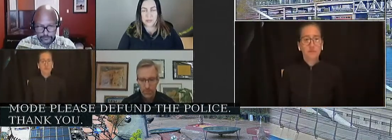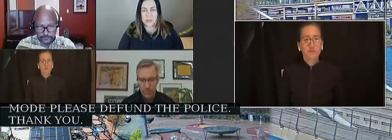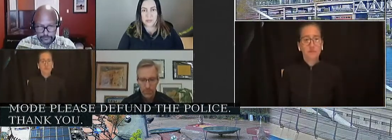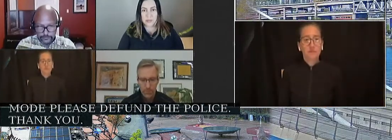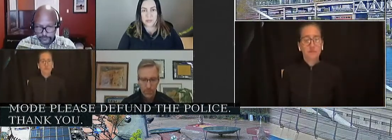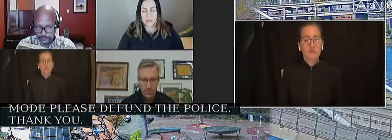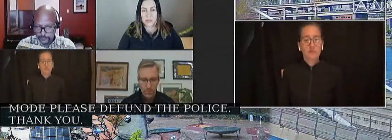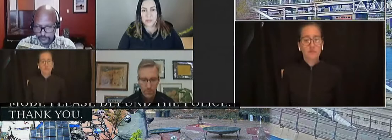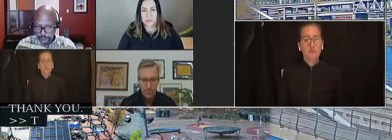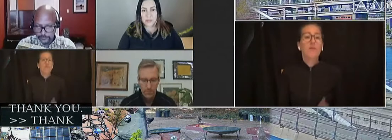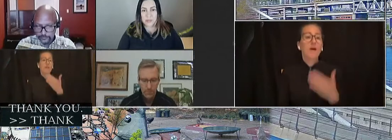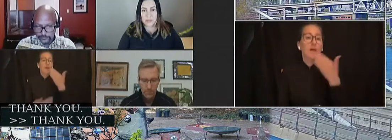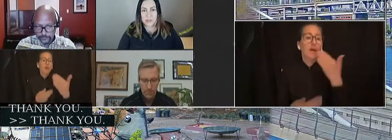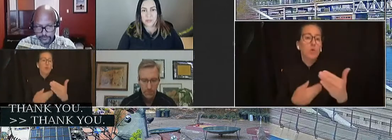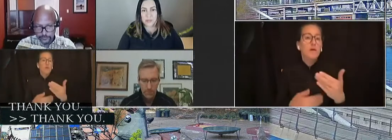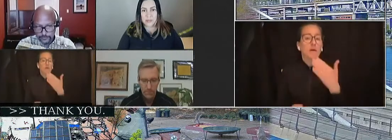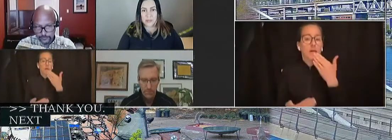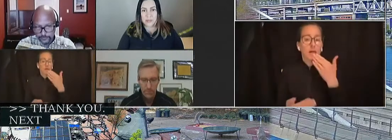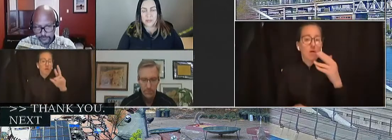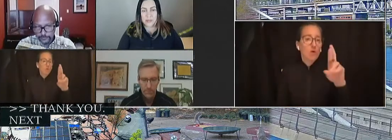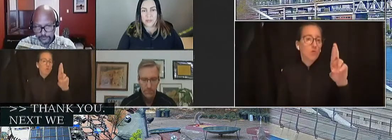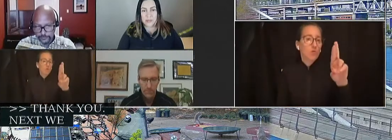Thank you. Next we have Ruth Ann.